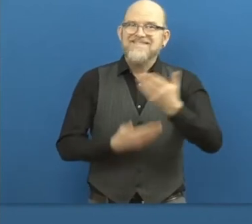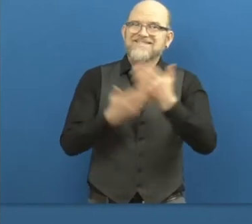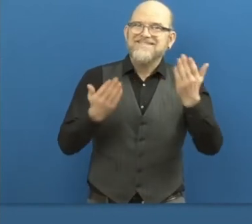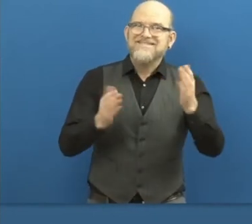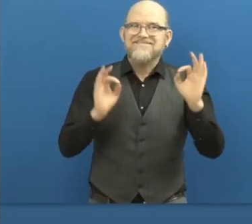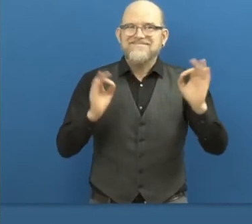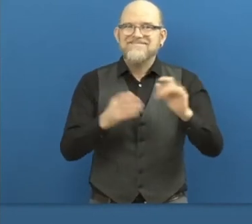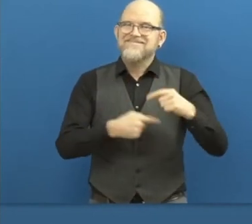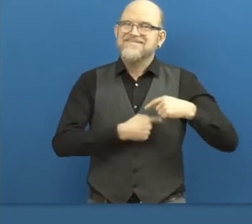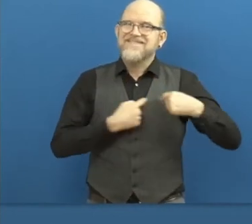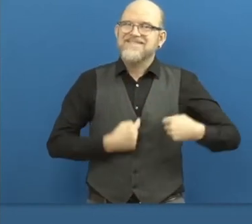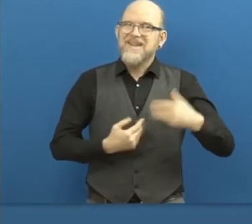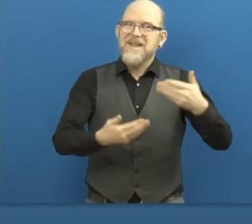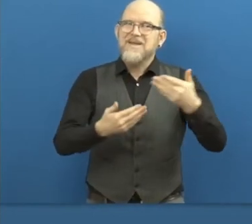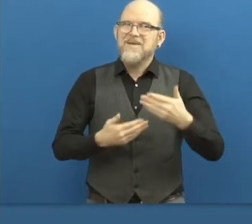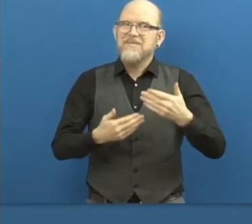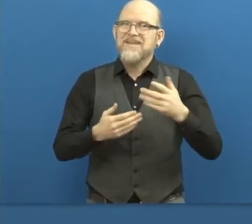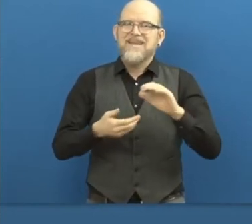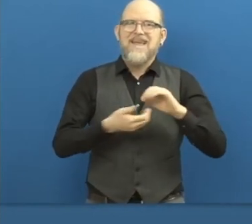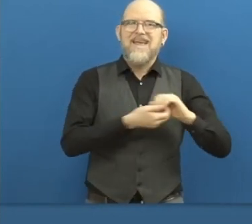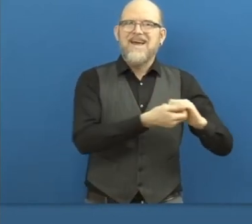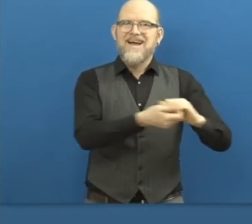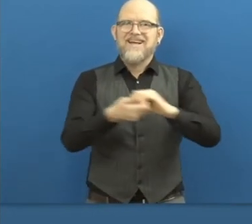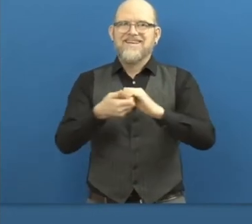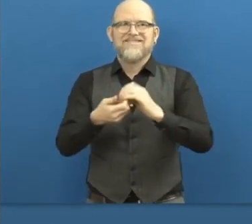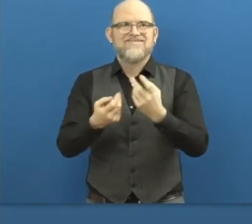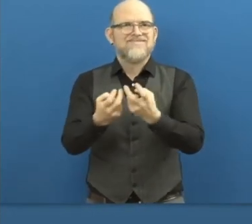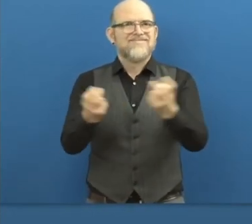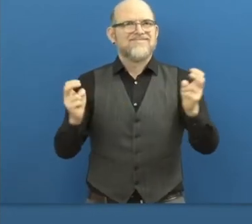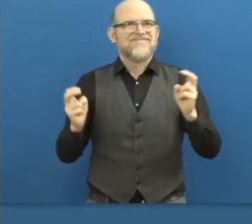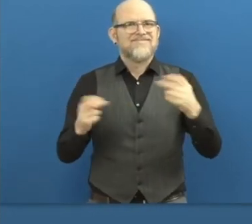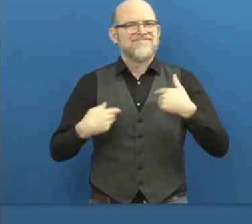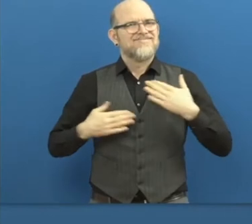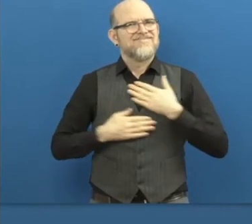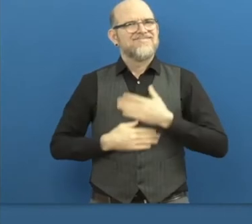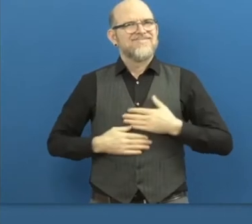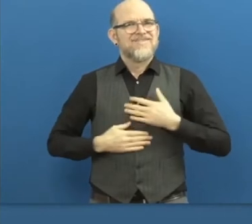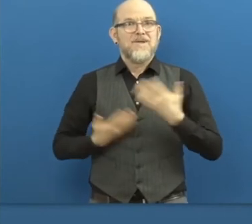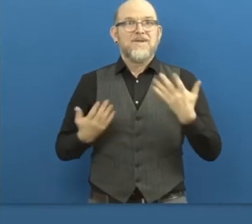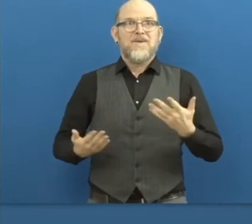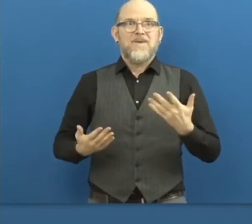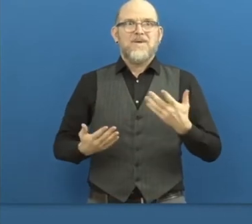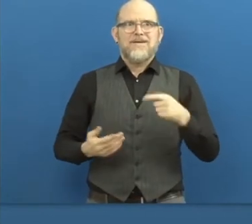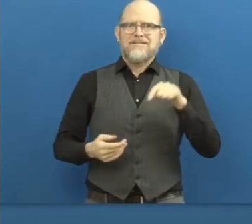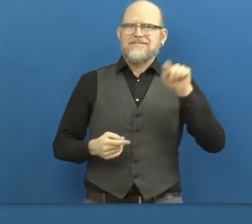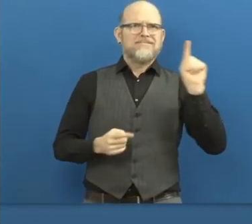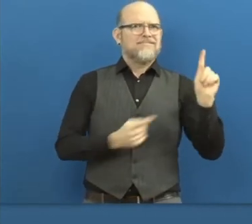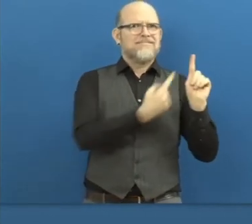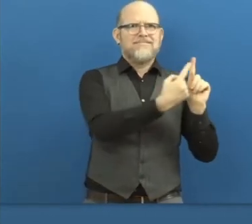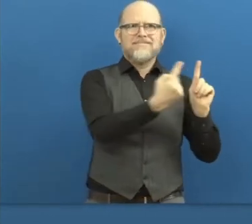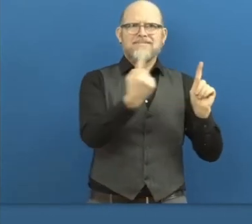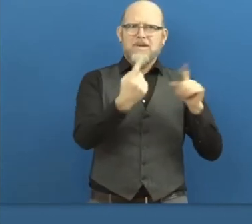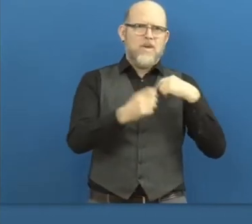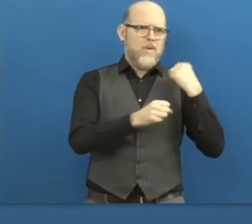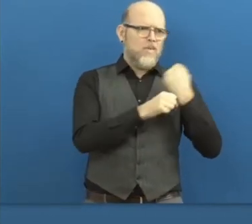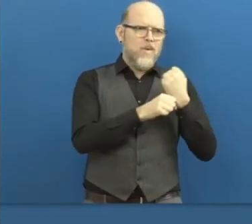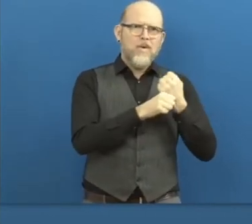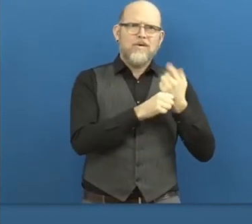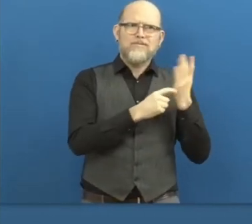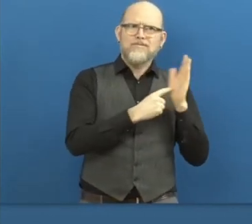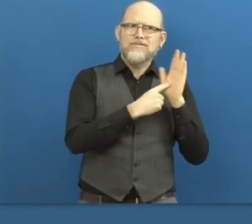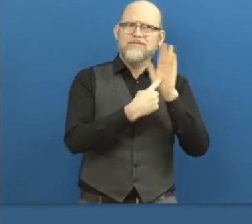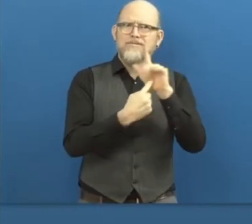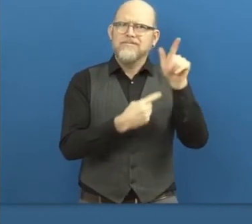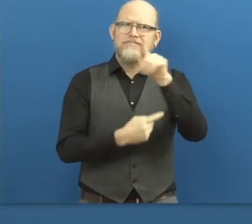Hello everyone and welcome to the Alliance. We're really delighted to have the opportunity to share with you some of our work, some of our